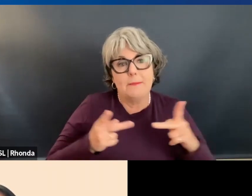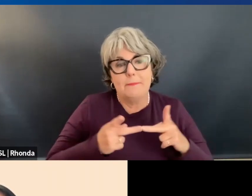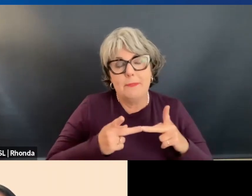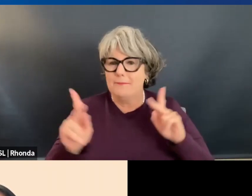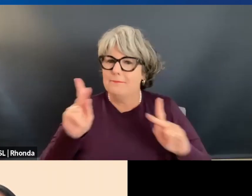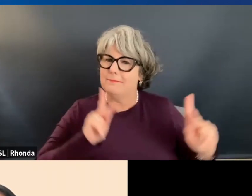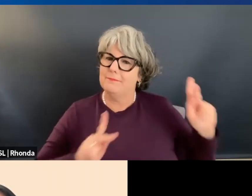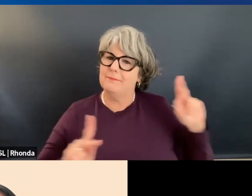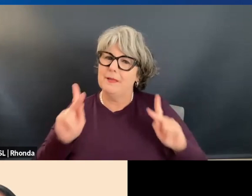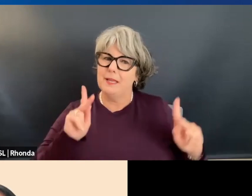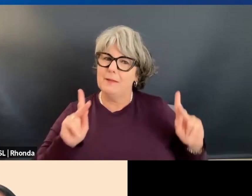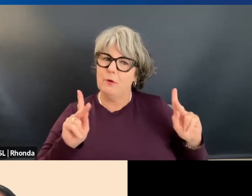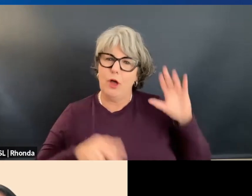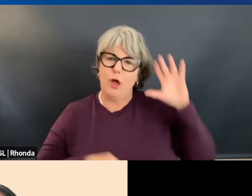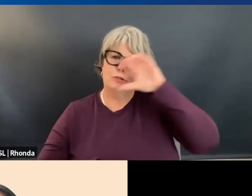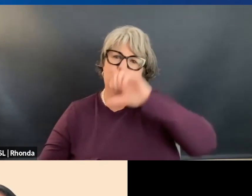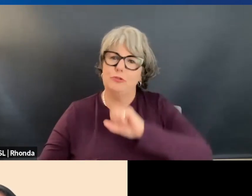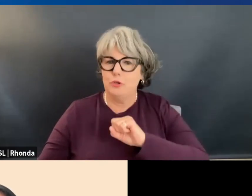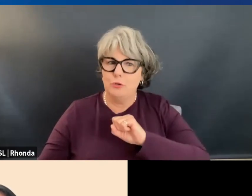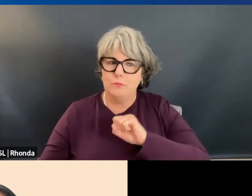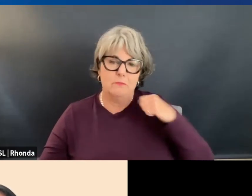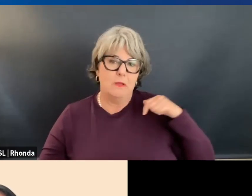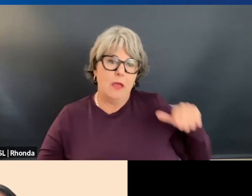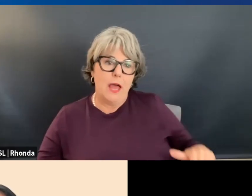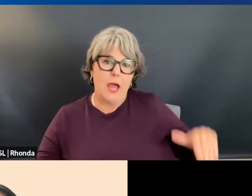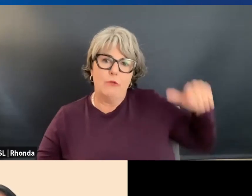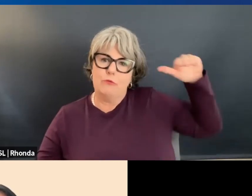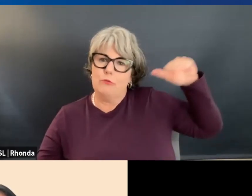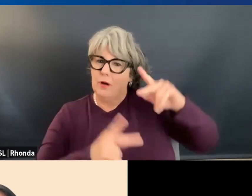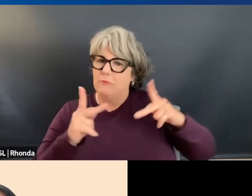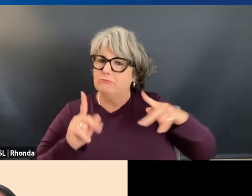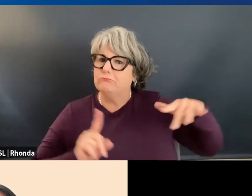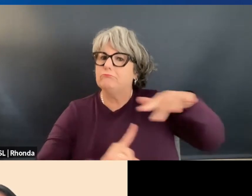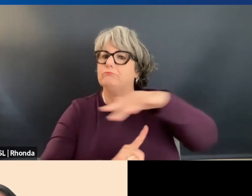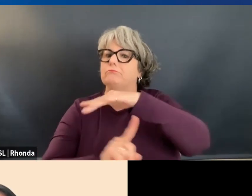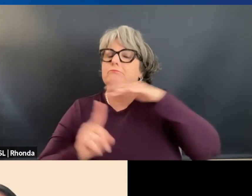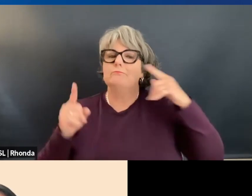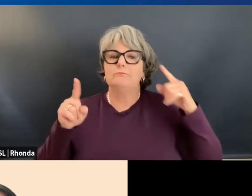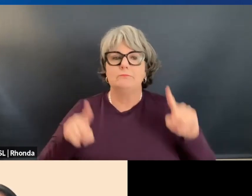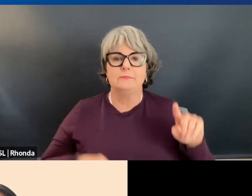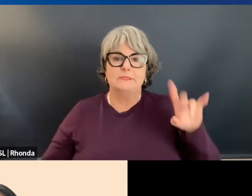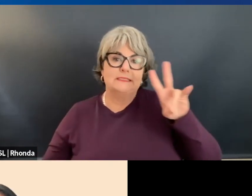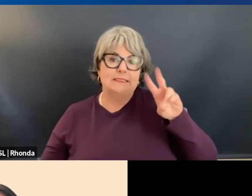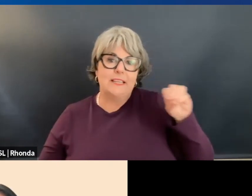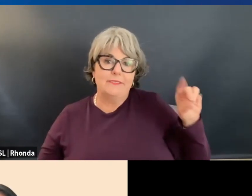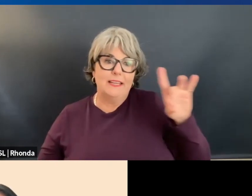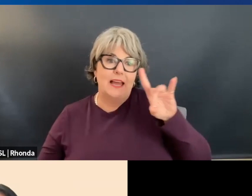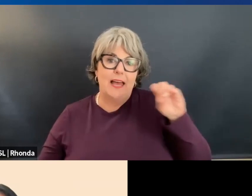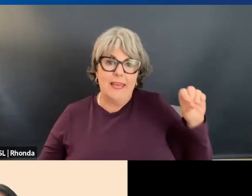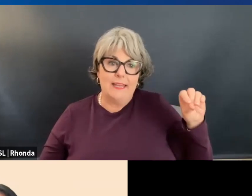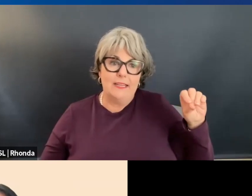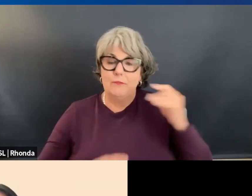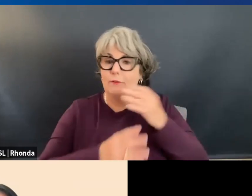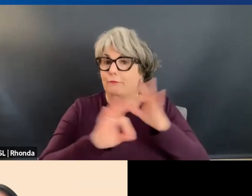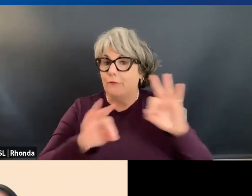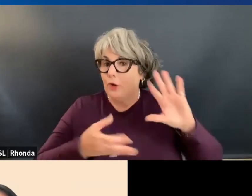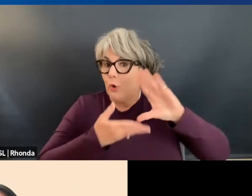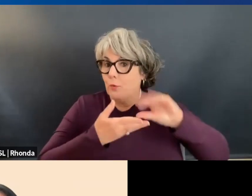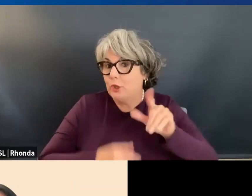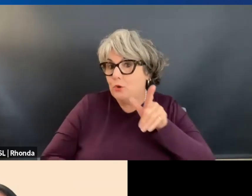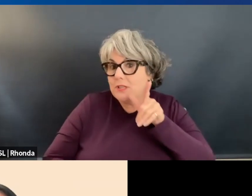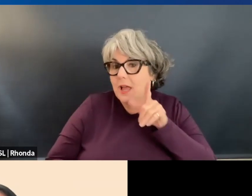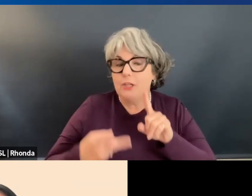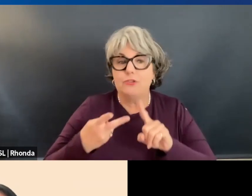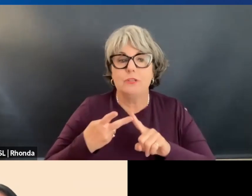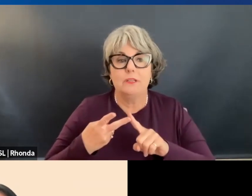were people that assumed a lot of things. I grew up in an environment where, you know, 70, 80% of the kids were on free or reduced lunch. You know,